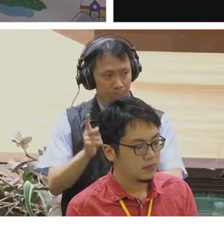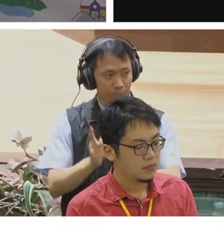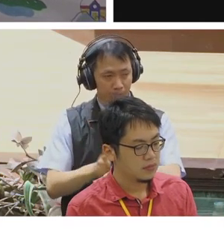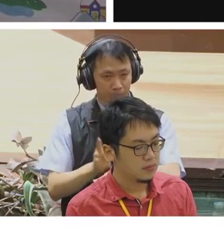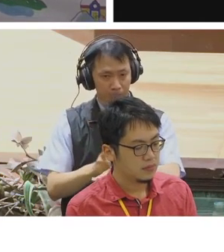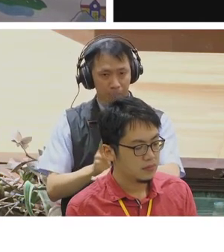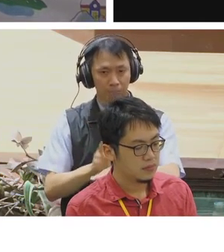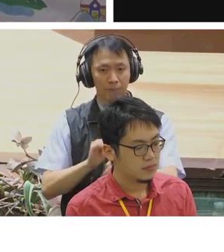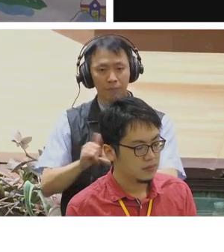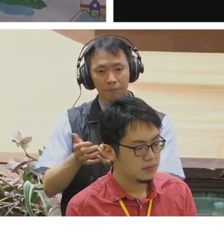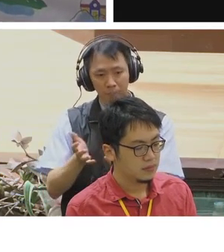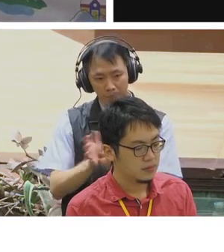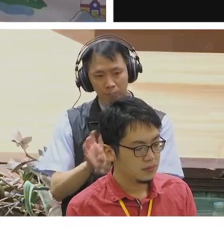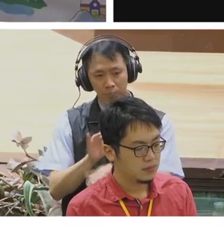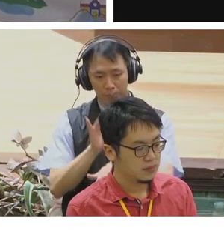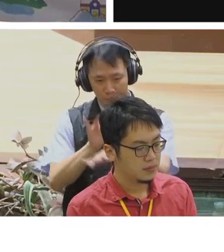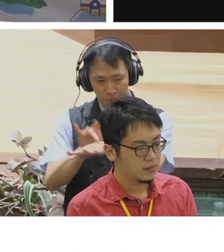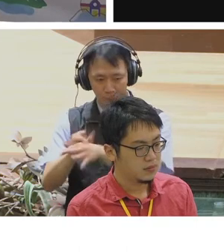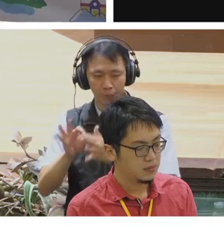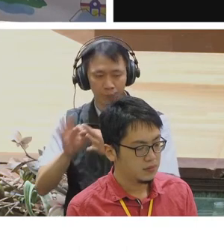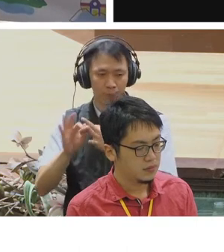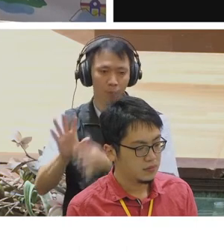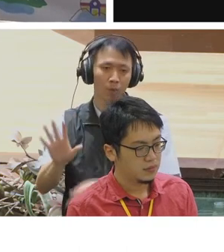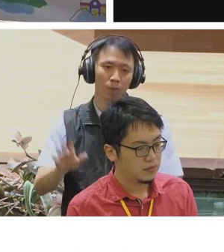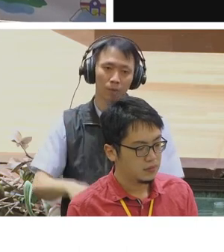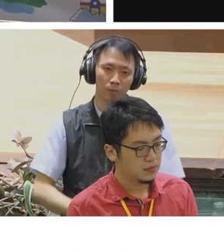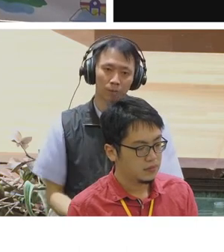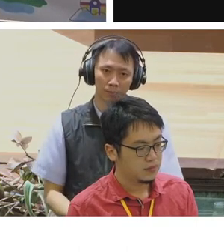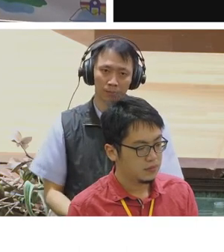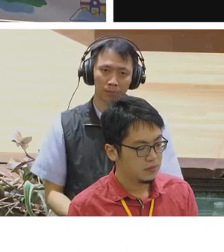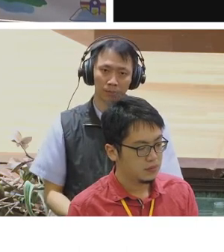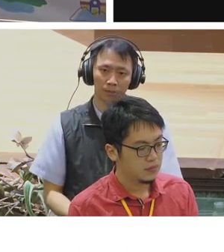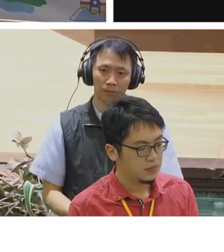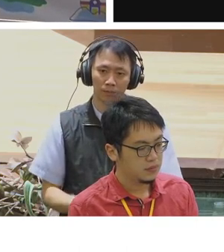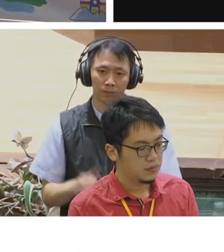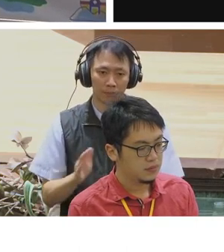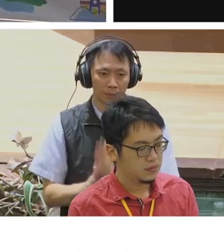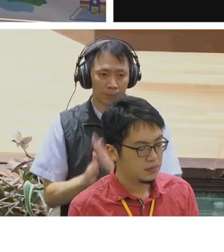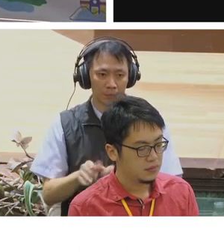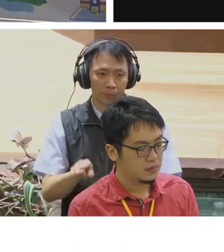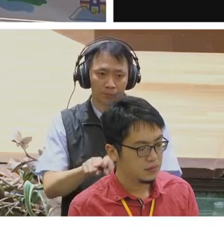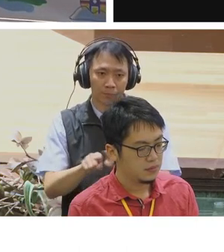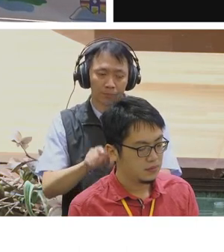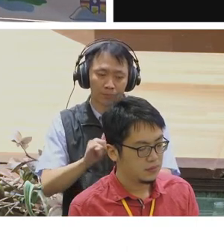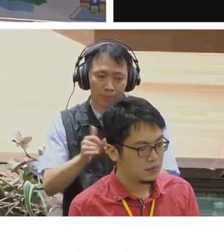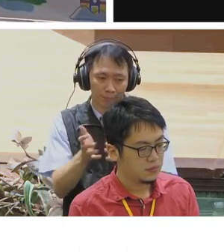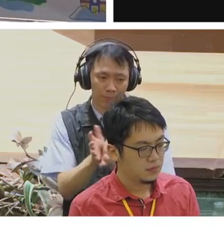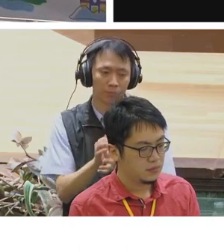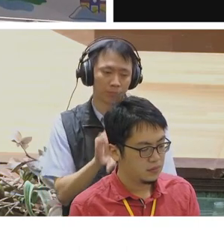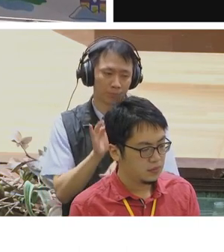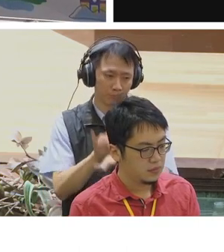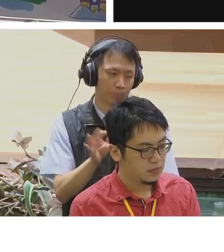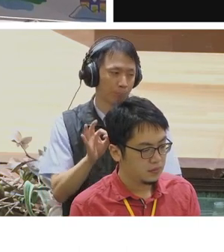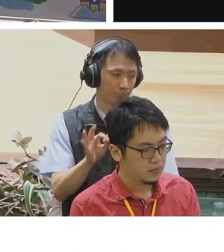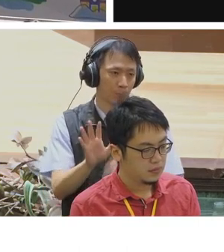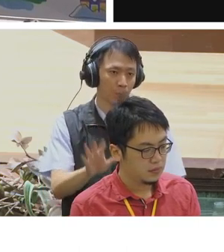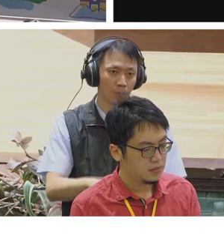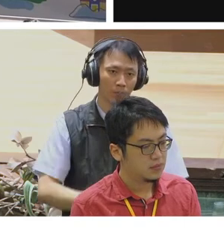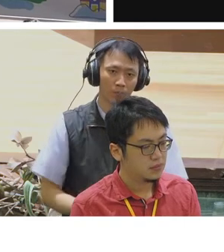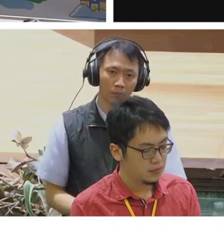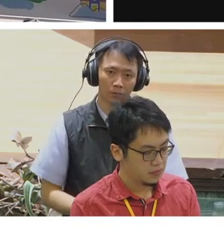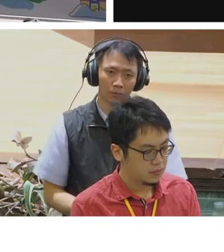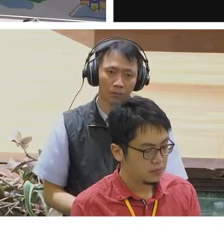and in the non-profit foundation think tank sector for perhaps six or seven years now.